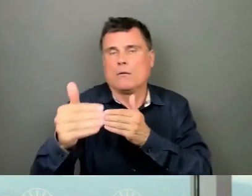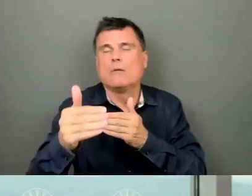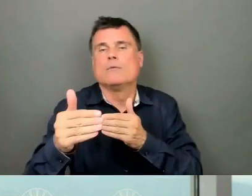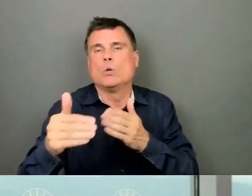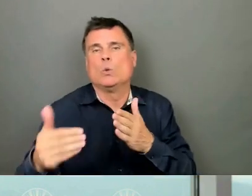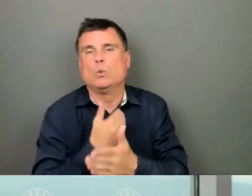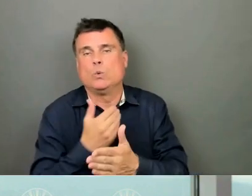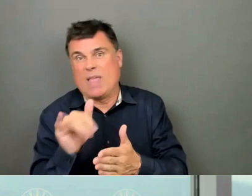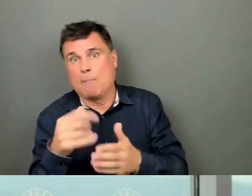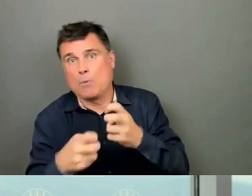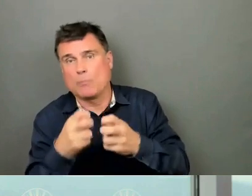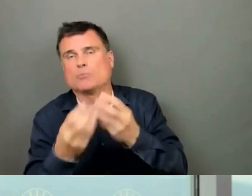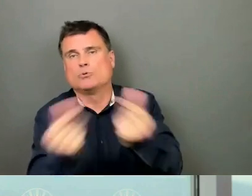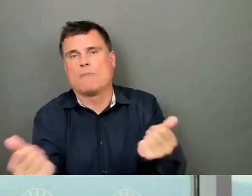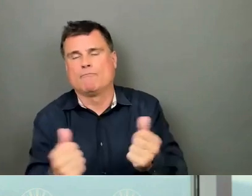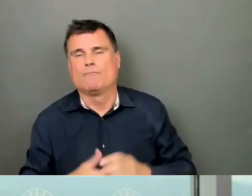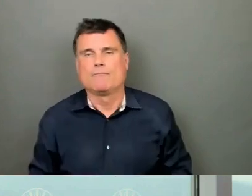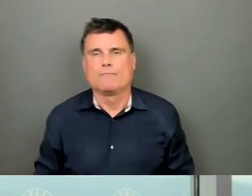Globe and Mail. Please go ahead.